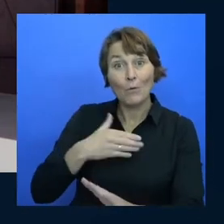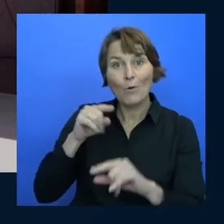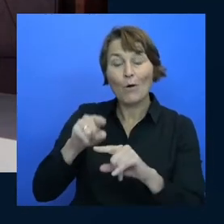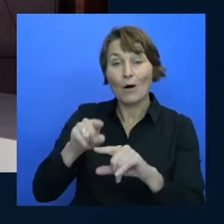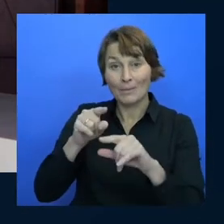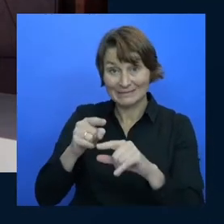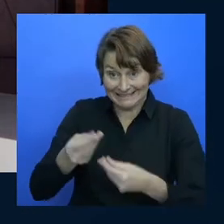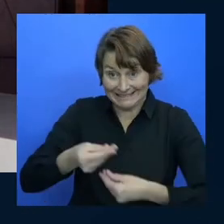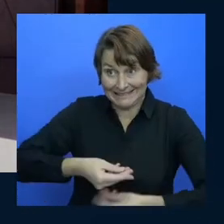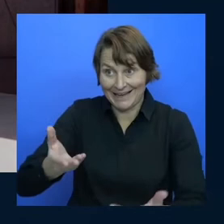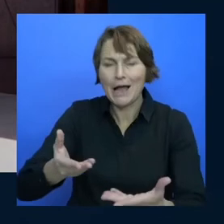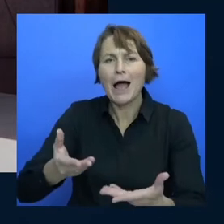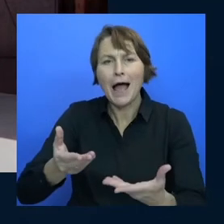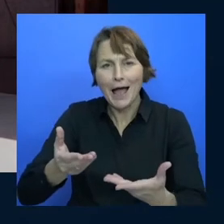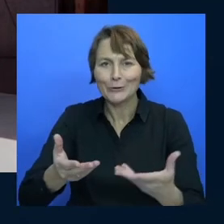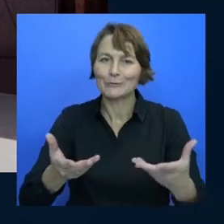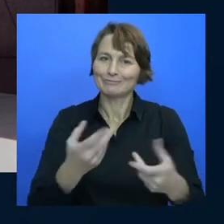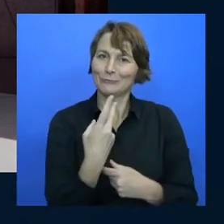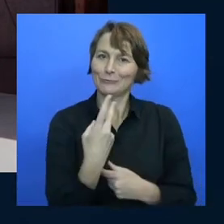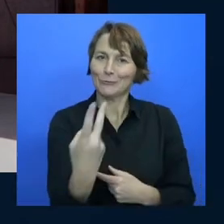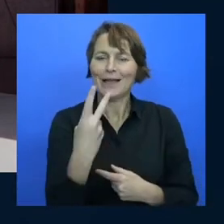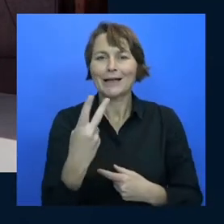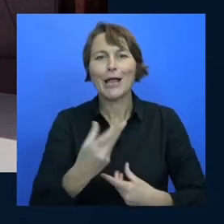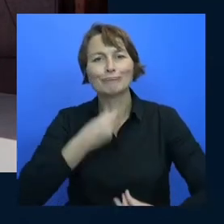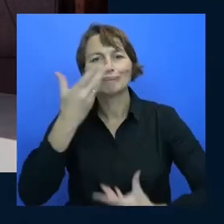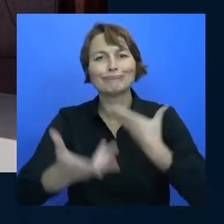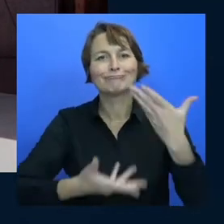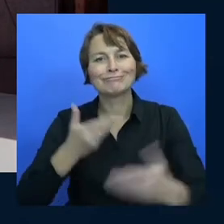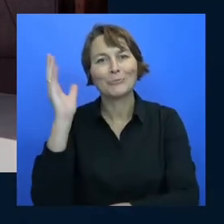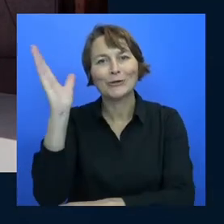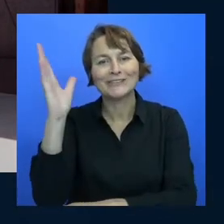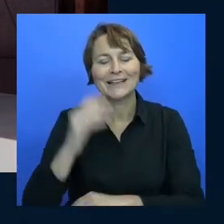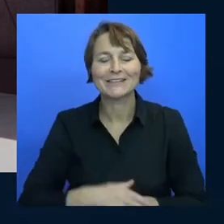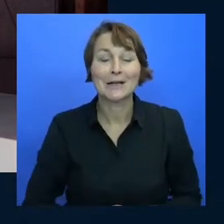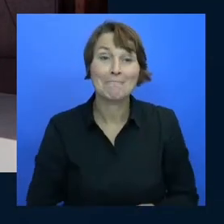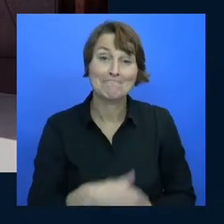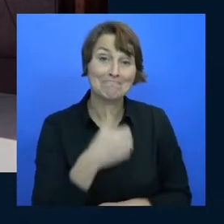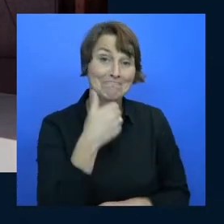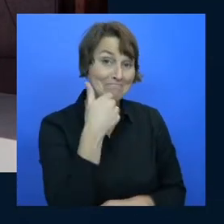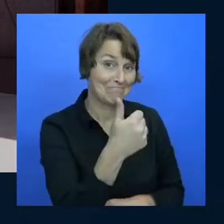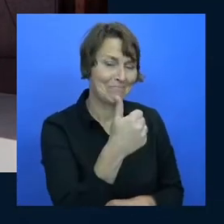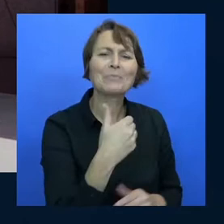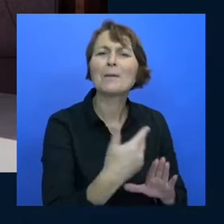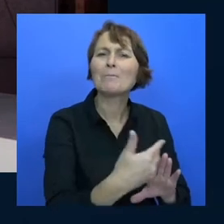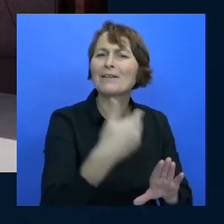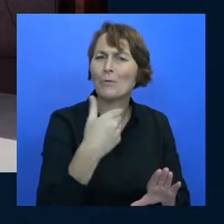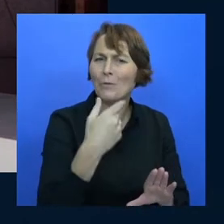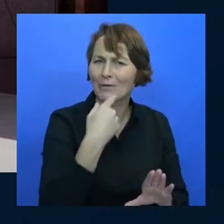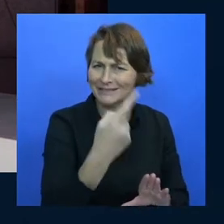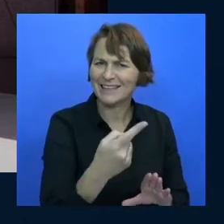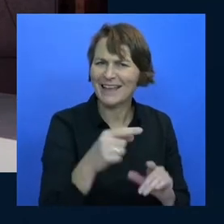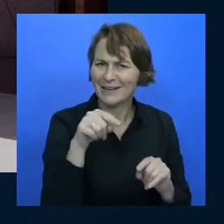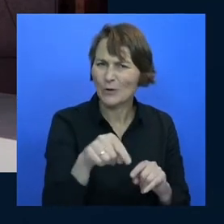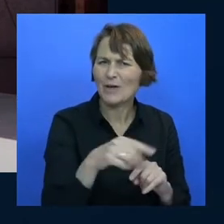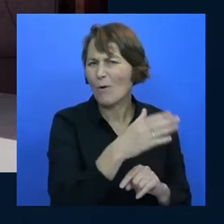to me and I love also that during our earlier chat you mentioned that you created a separate WLAN here in your house for all of the NDIS that you're